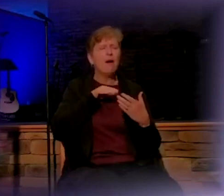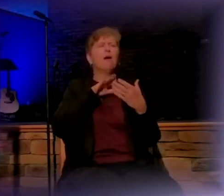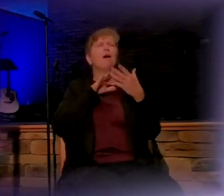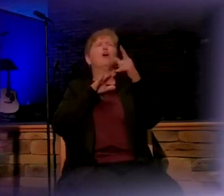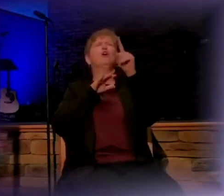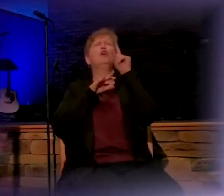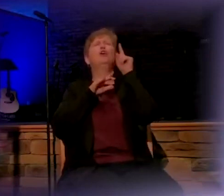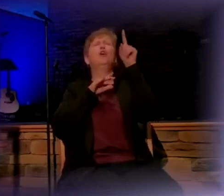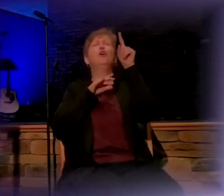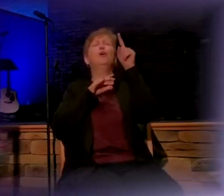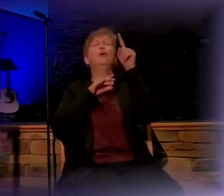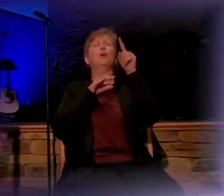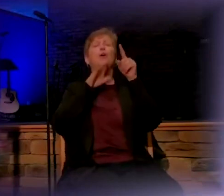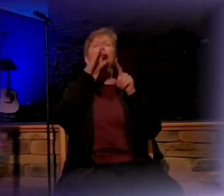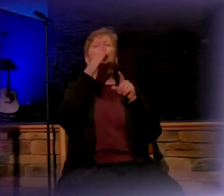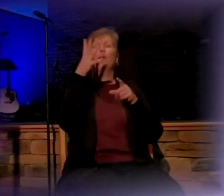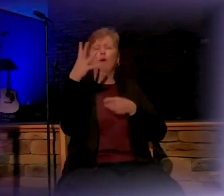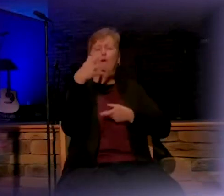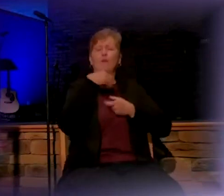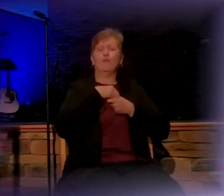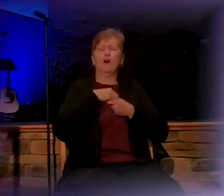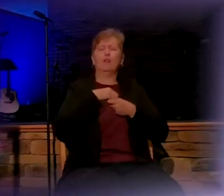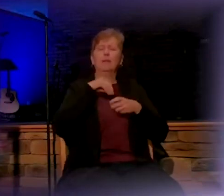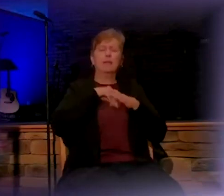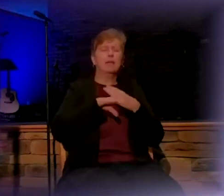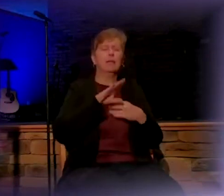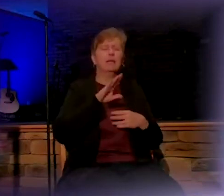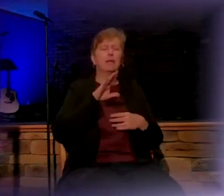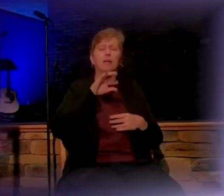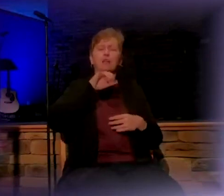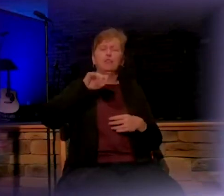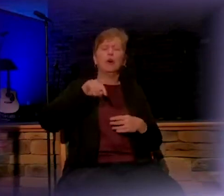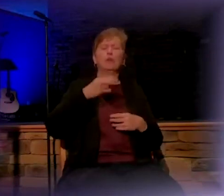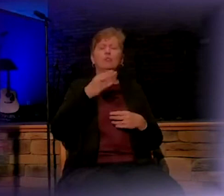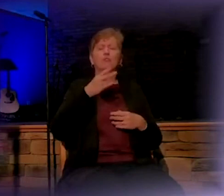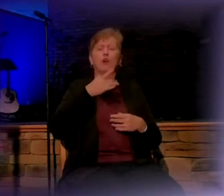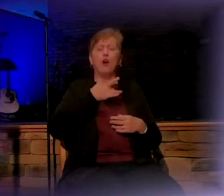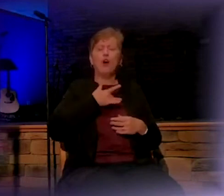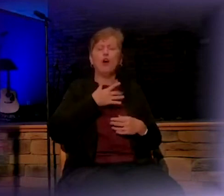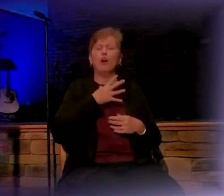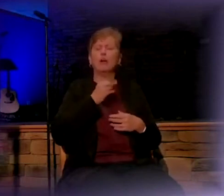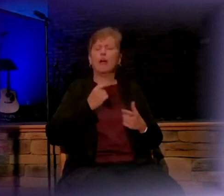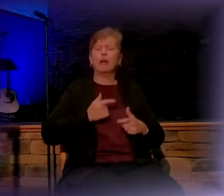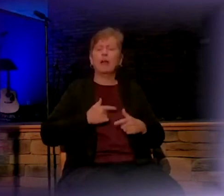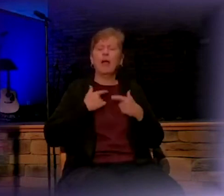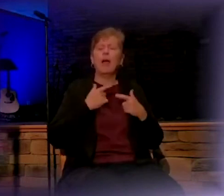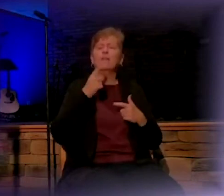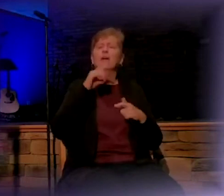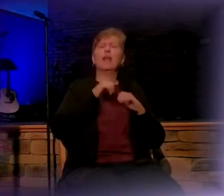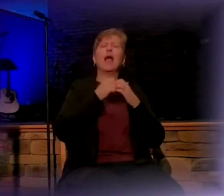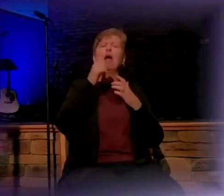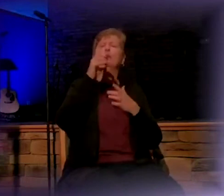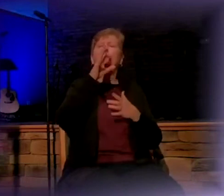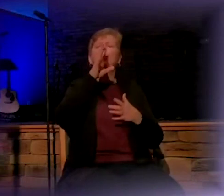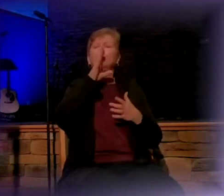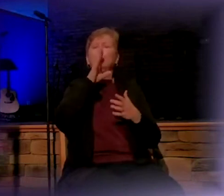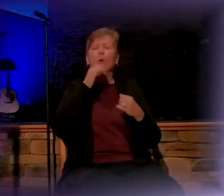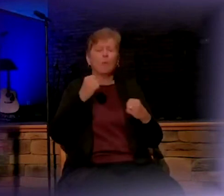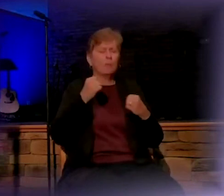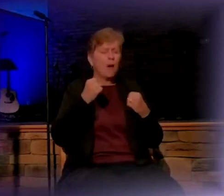And for your intervention into his heart and his life and for how you spoke to him powerfully through an angel,